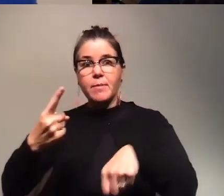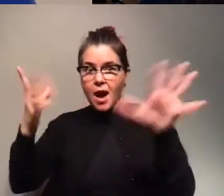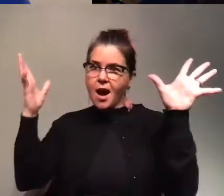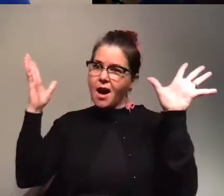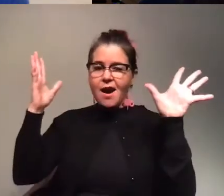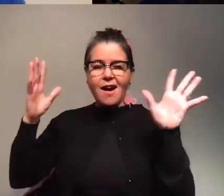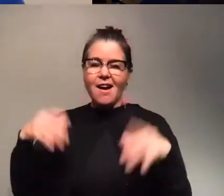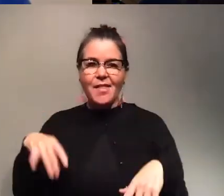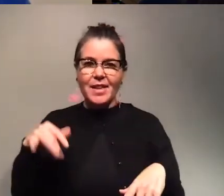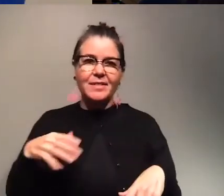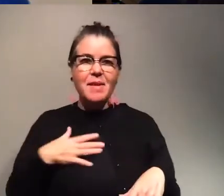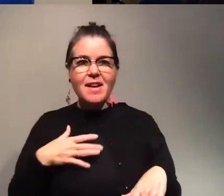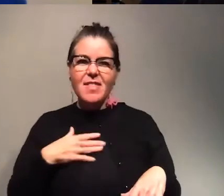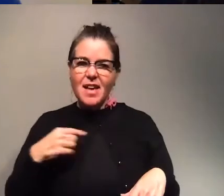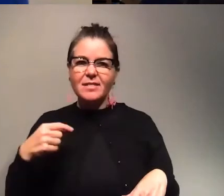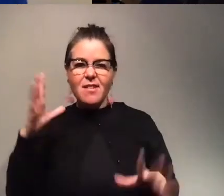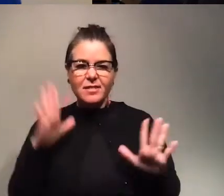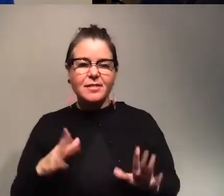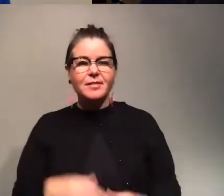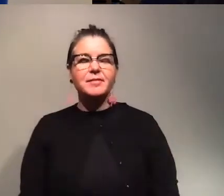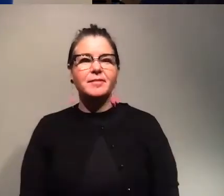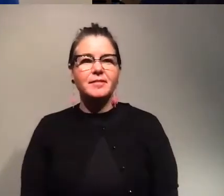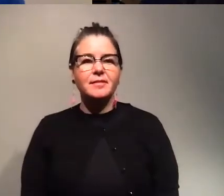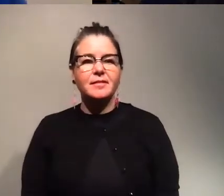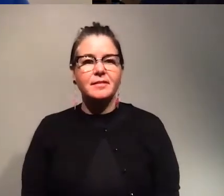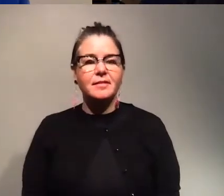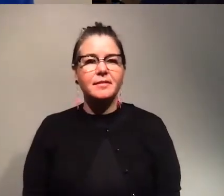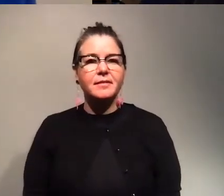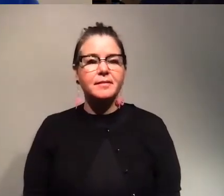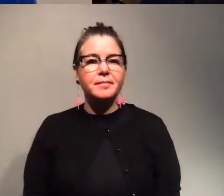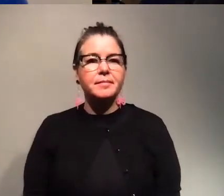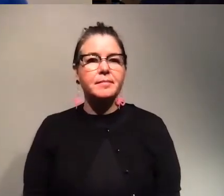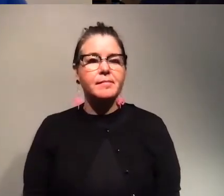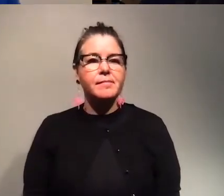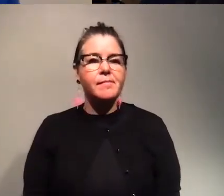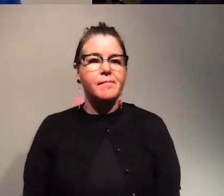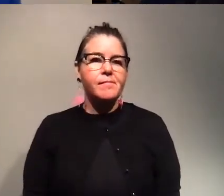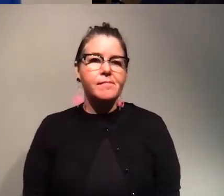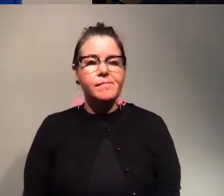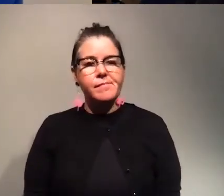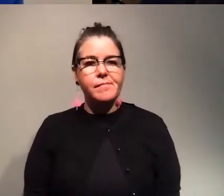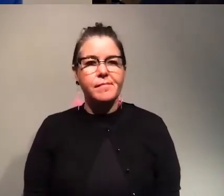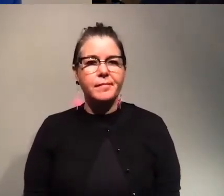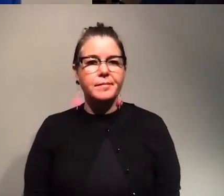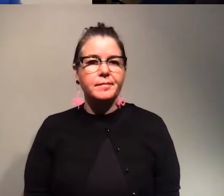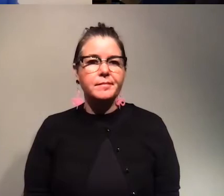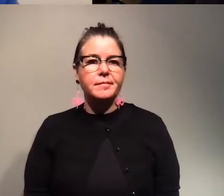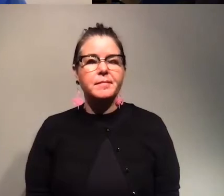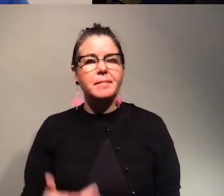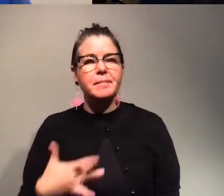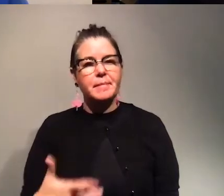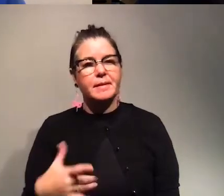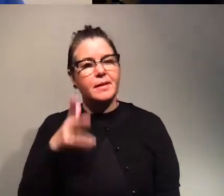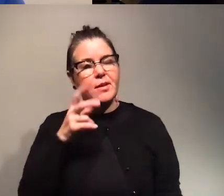that is awesome right right um bios isn't the news but yeah we come to hear more about